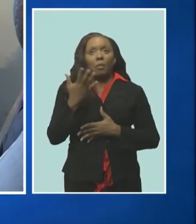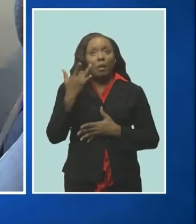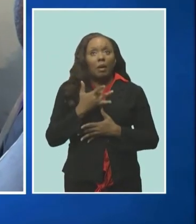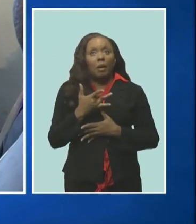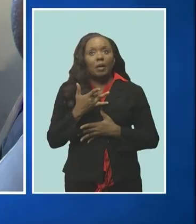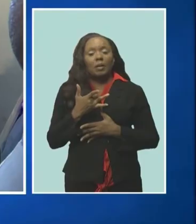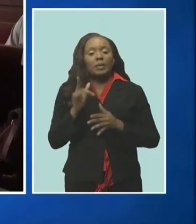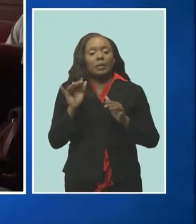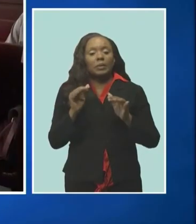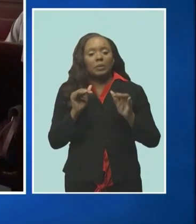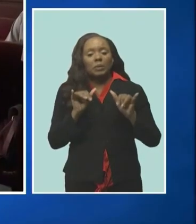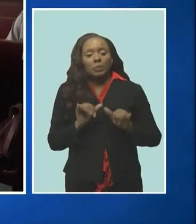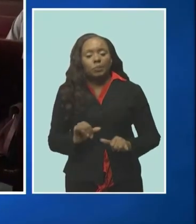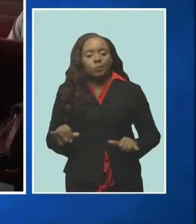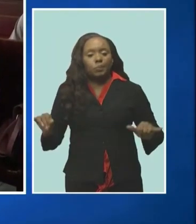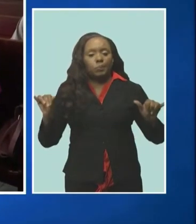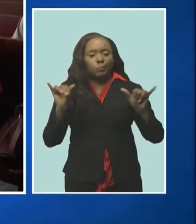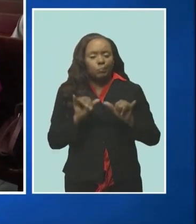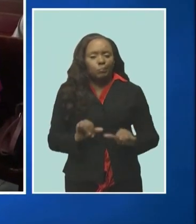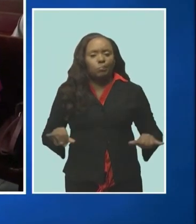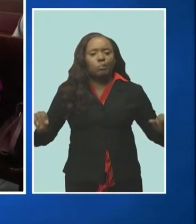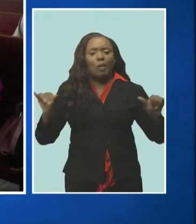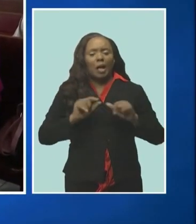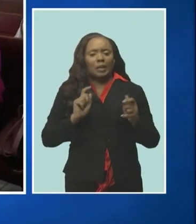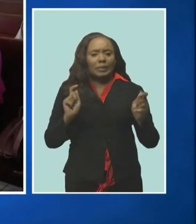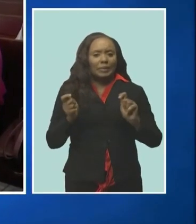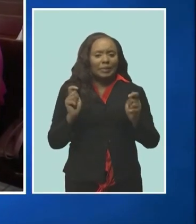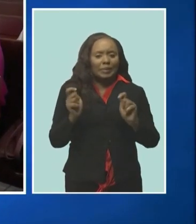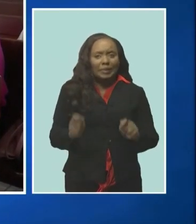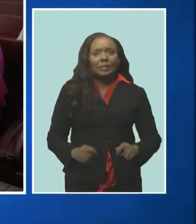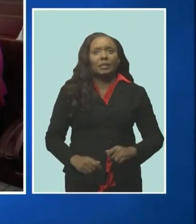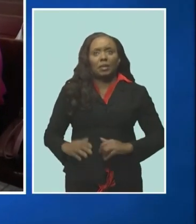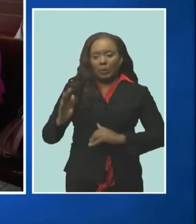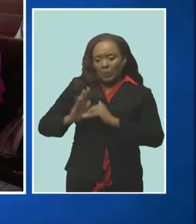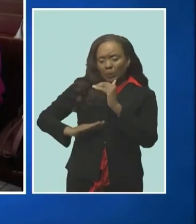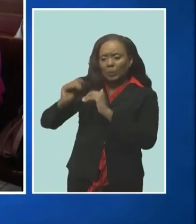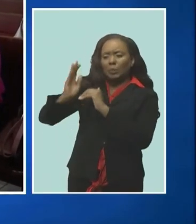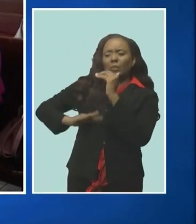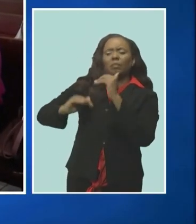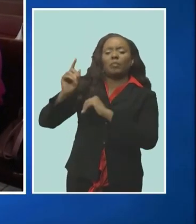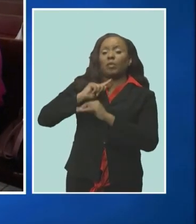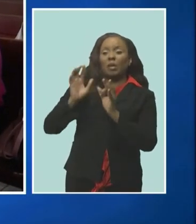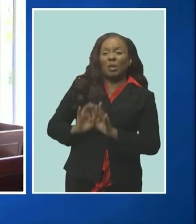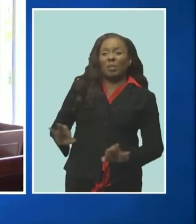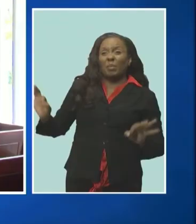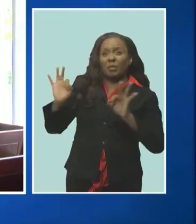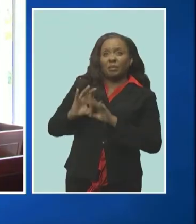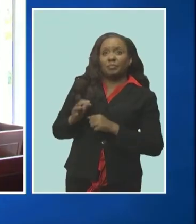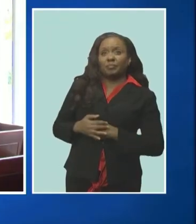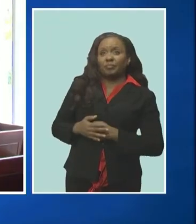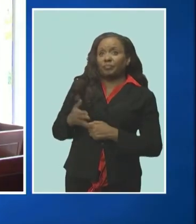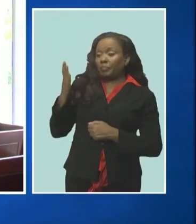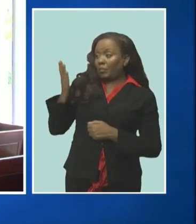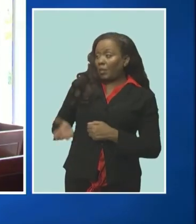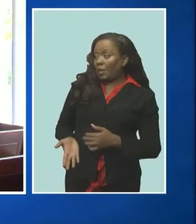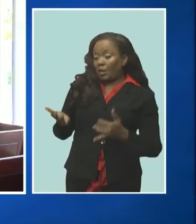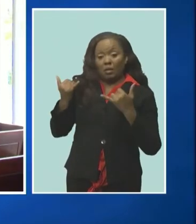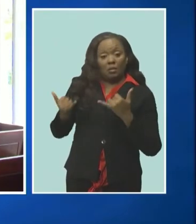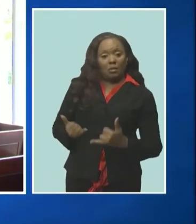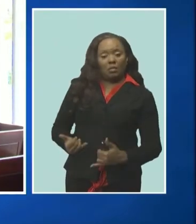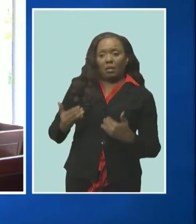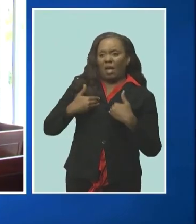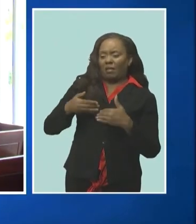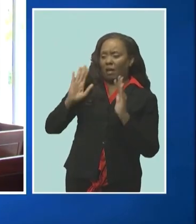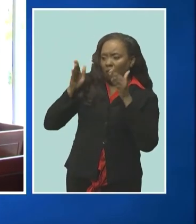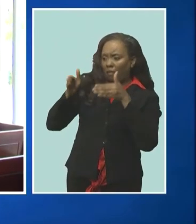he added that the construction industry is an area of focus for the institution we are going into appear nowhere we have to